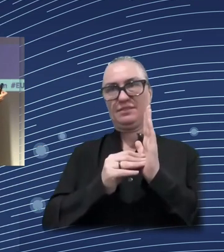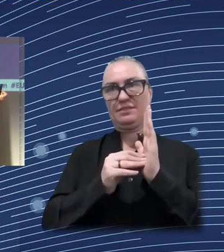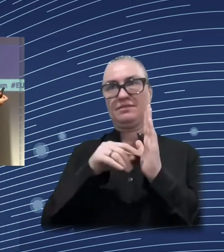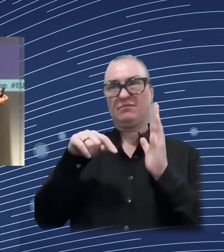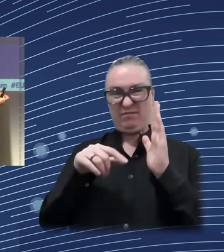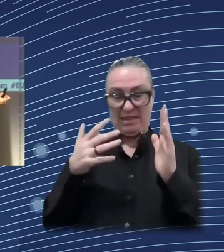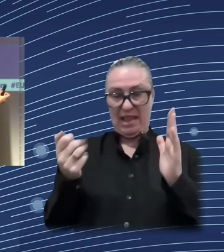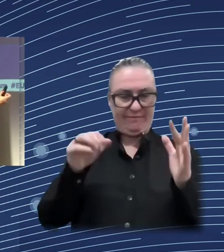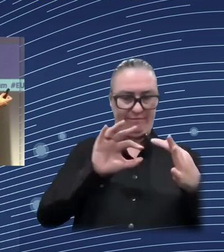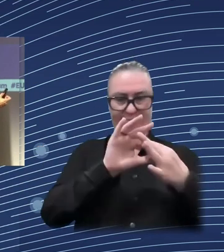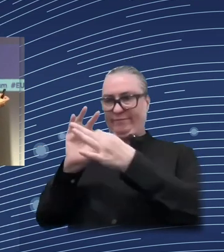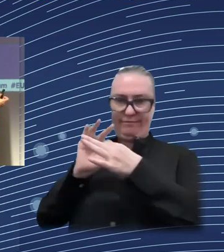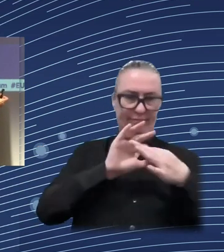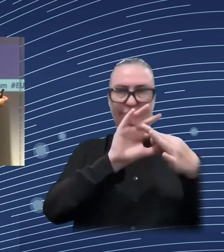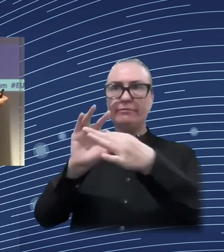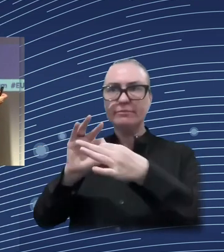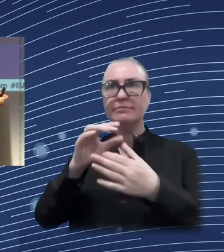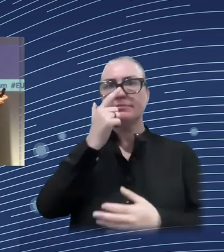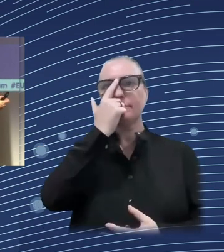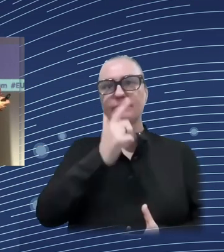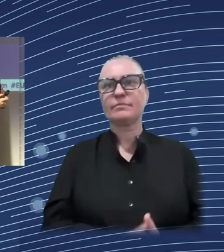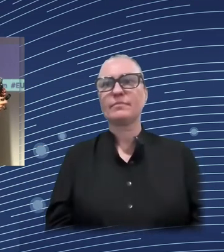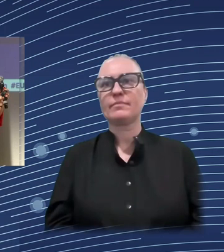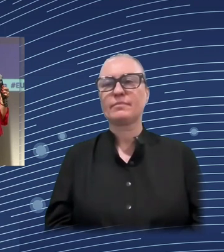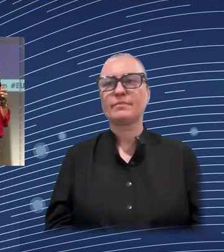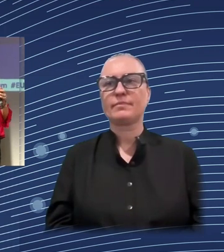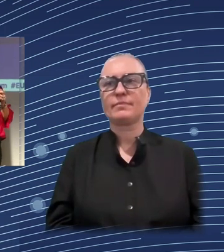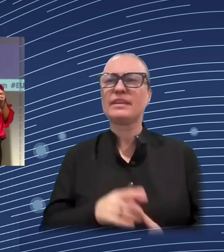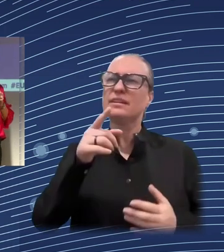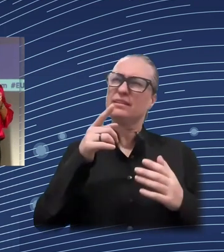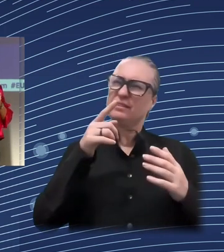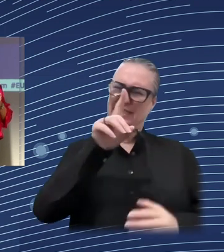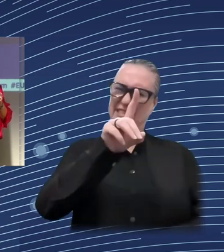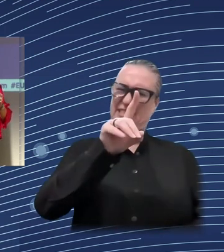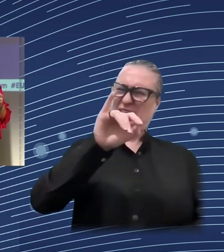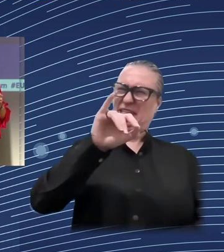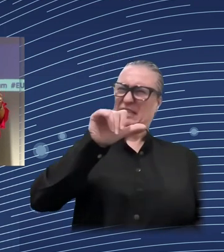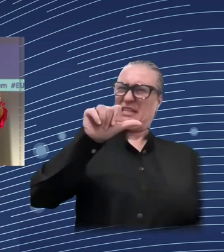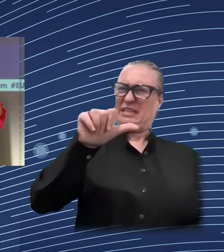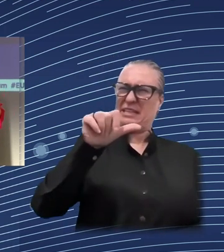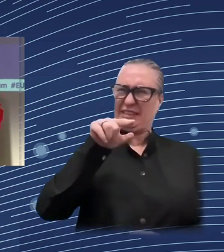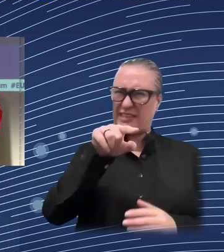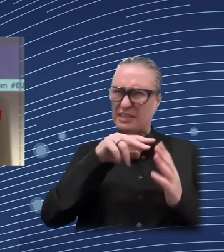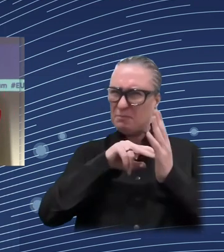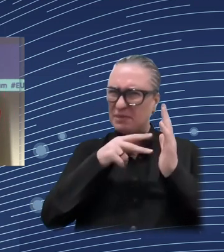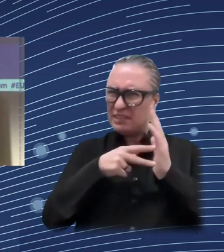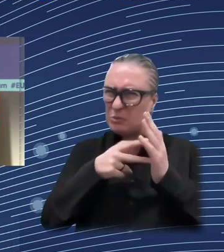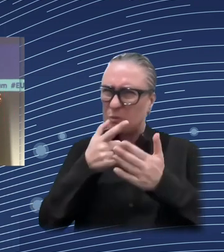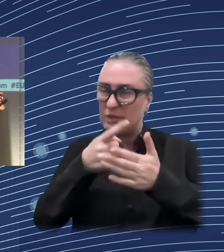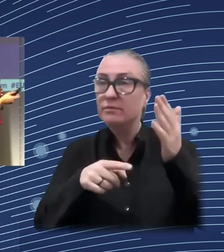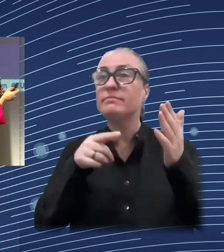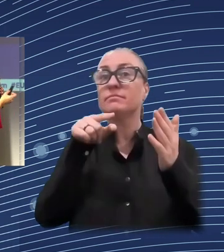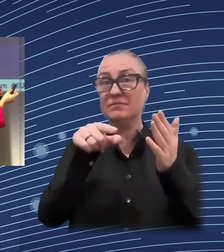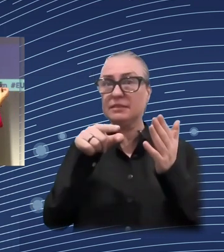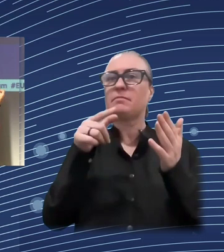full support for the importance, but I think we need to acknowledge some of the limitations that we are still facing.